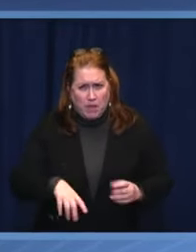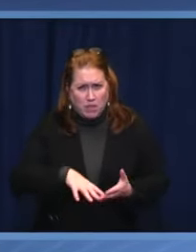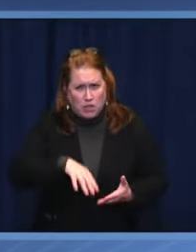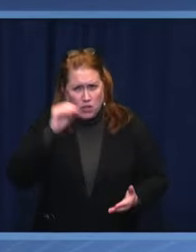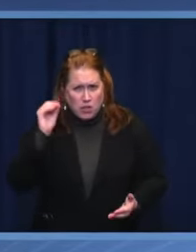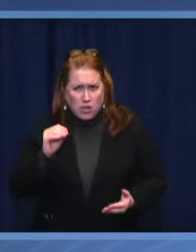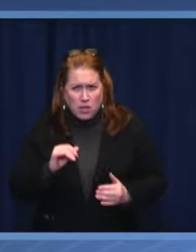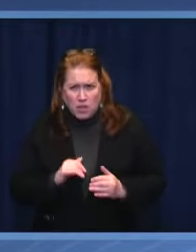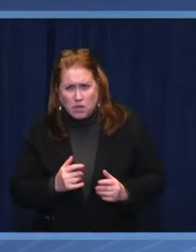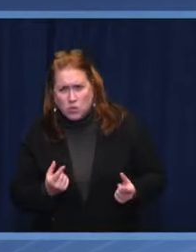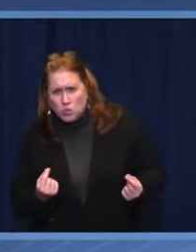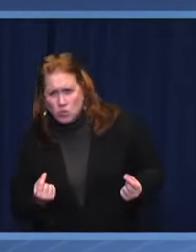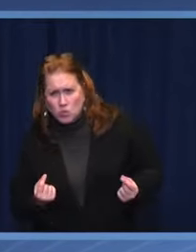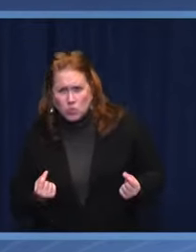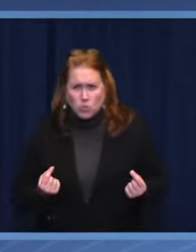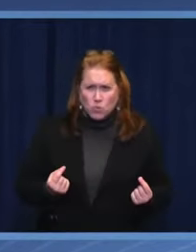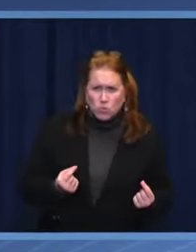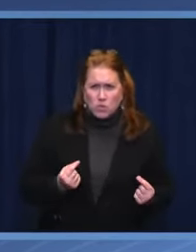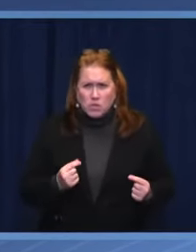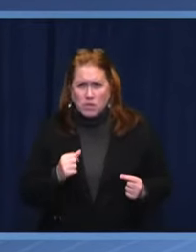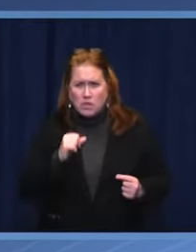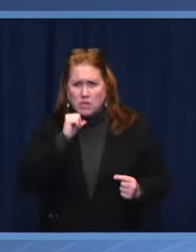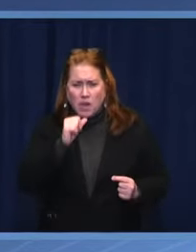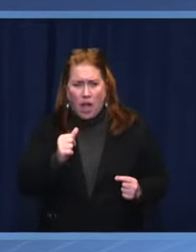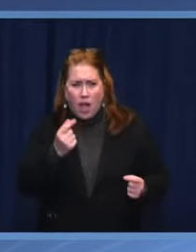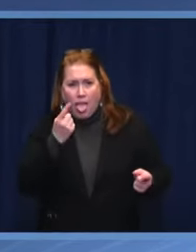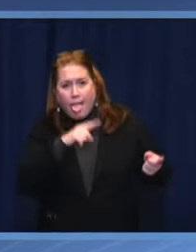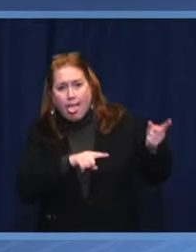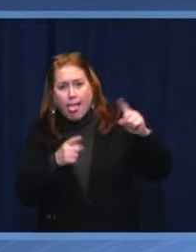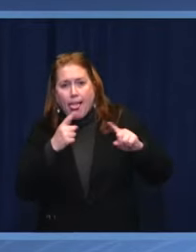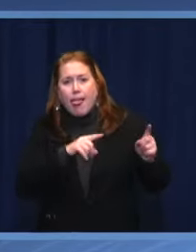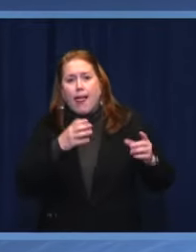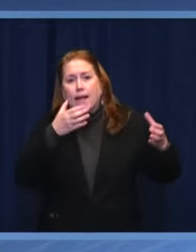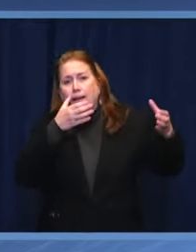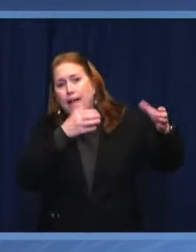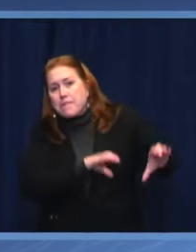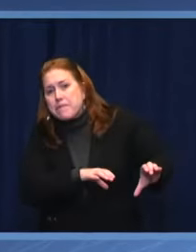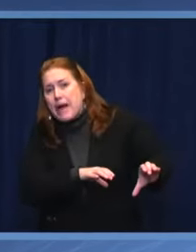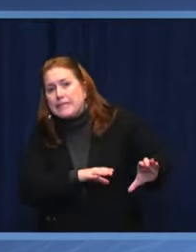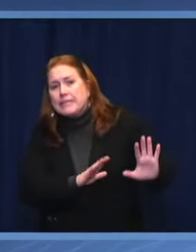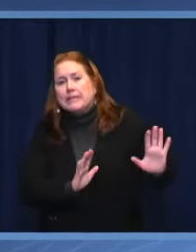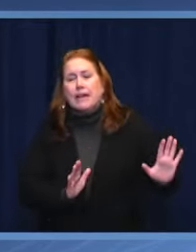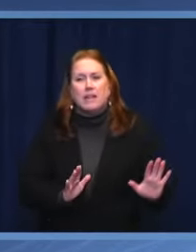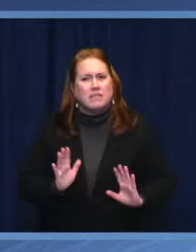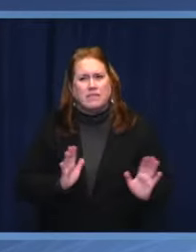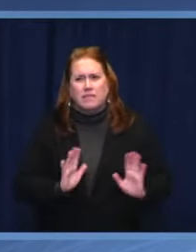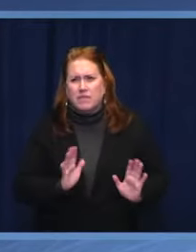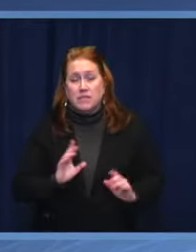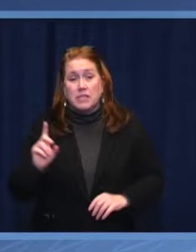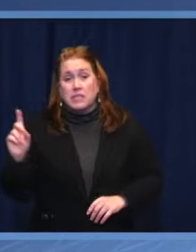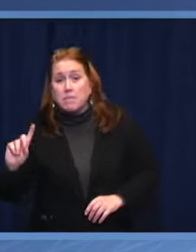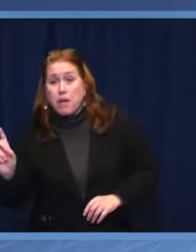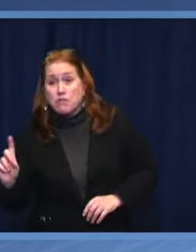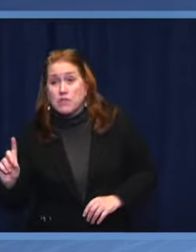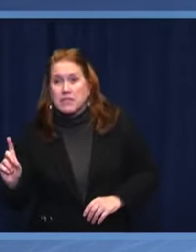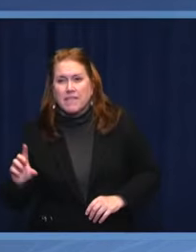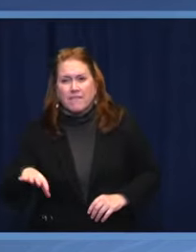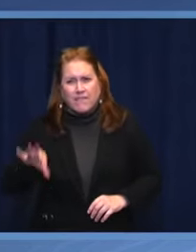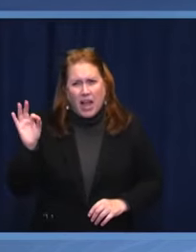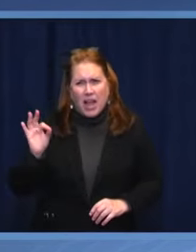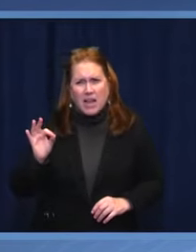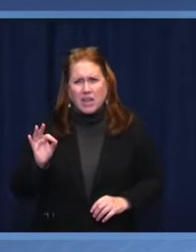uncompromising in the face of evil. The spirit of democracy is to find a compromise, but